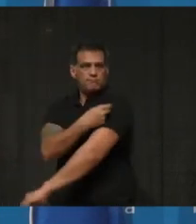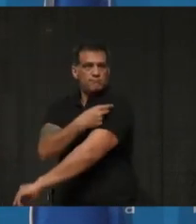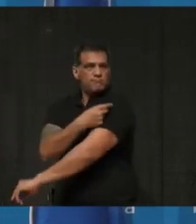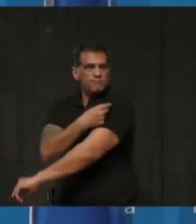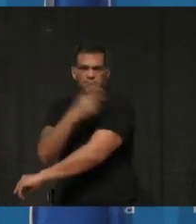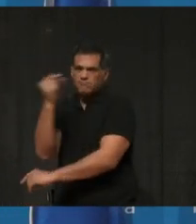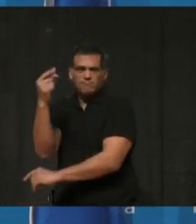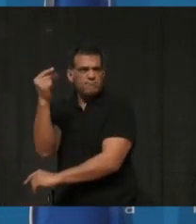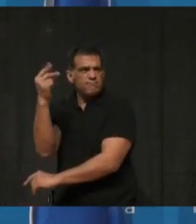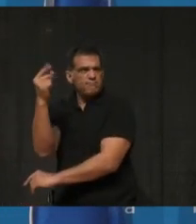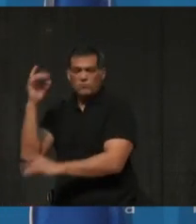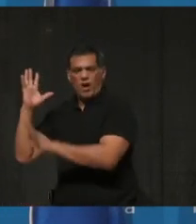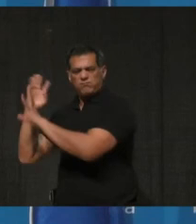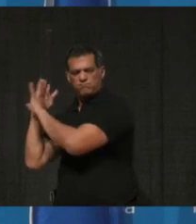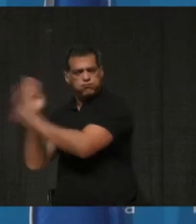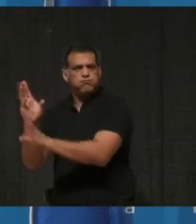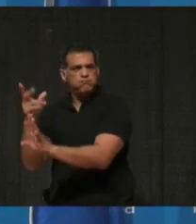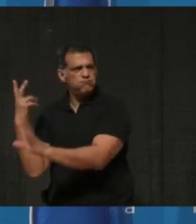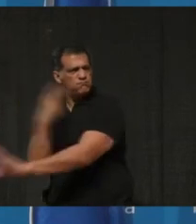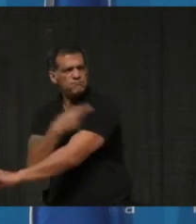when it is at full capacity.